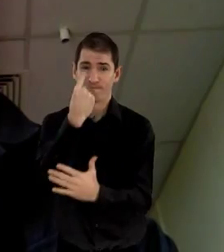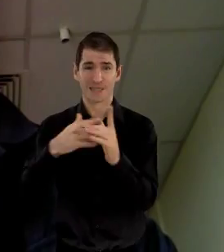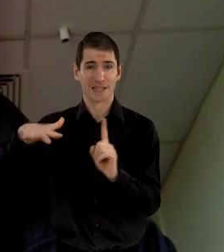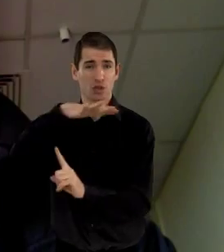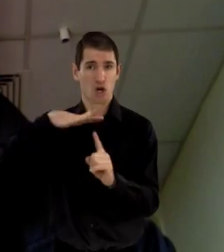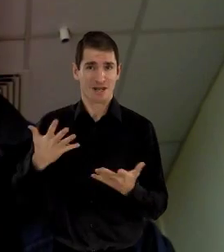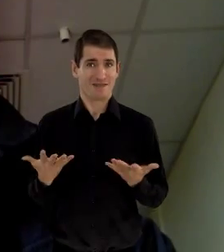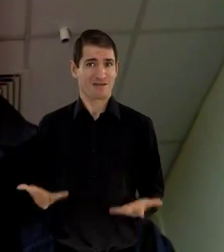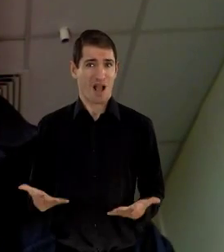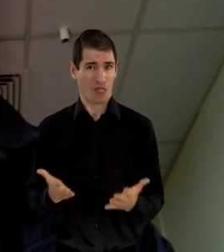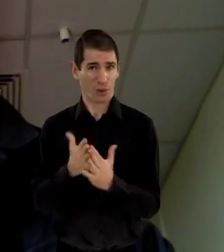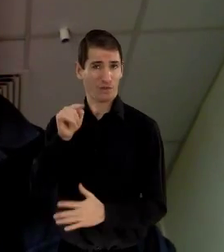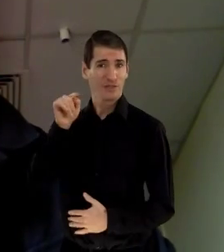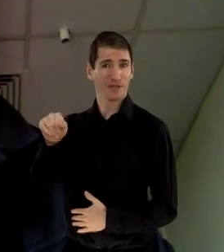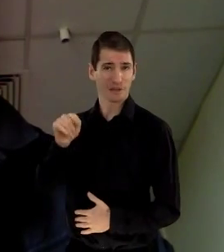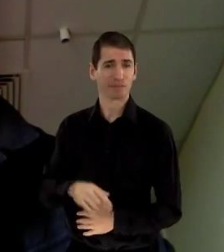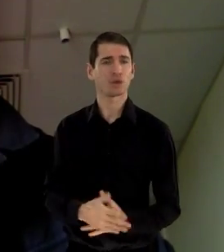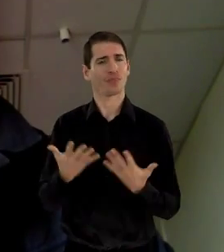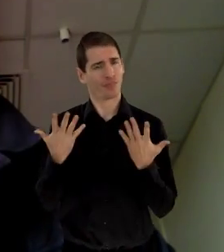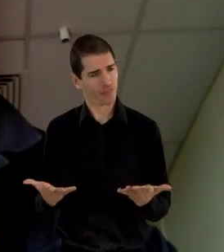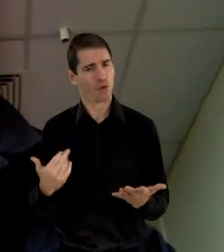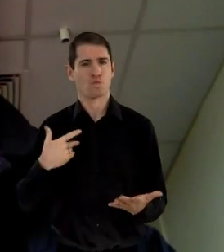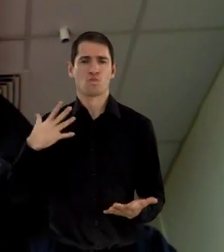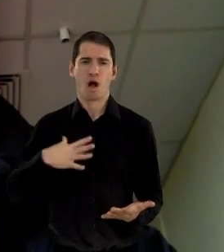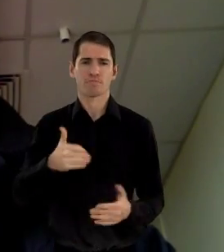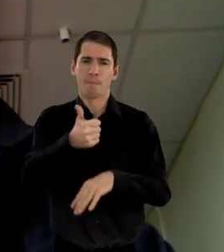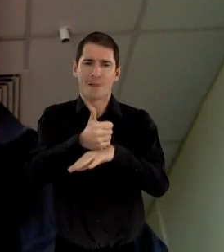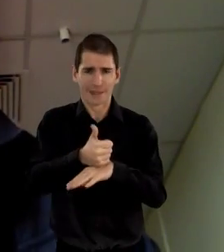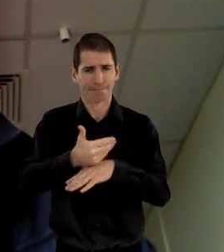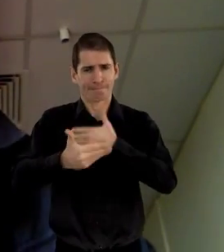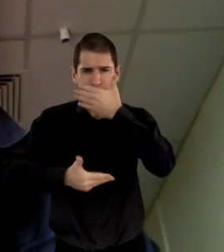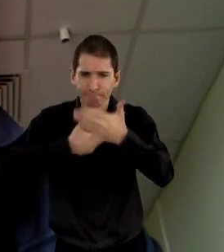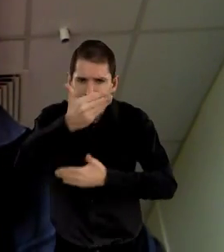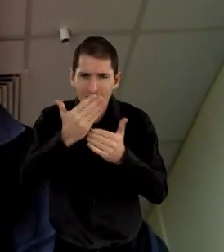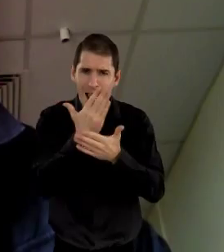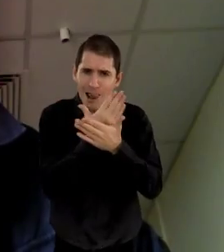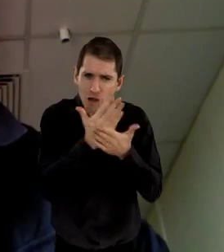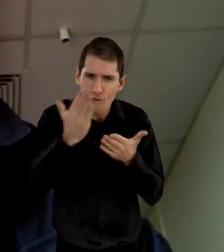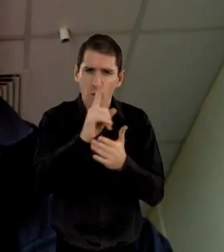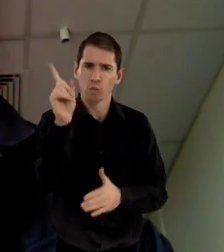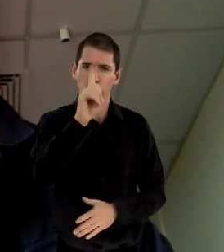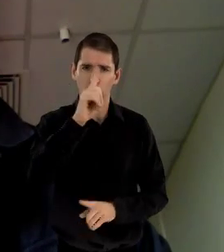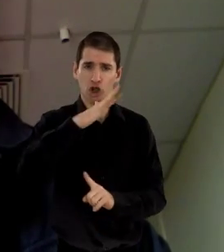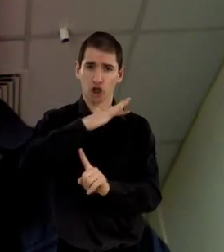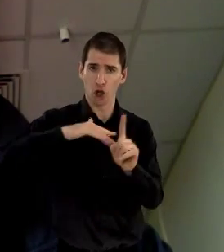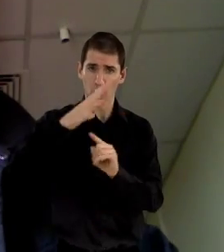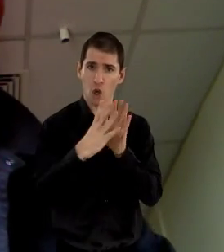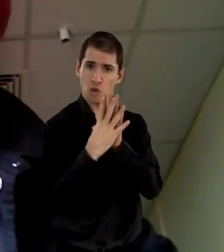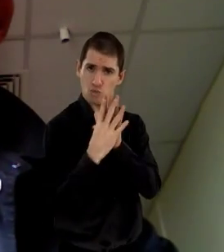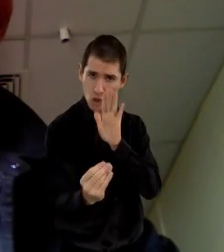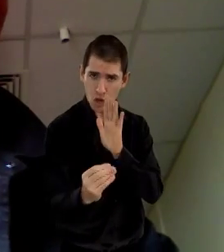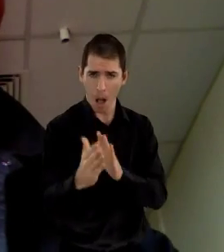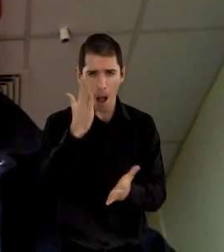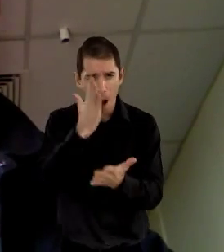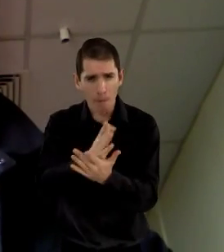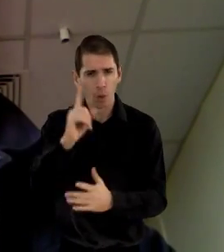many respects, the kind of situation that we are now in. So, basically, I want to clarify what the social